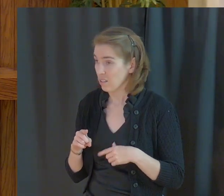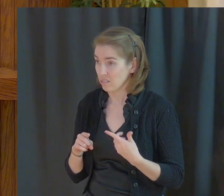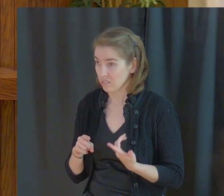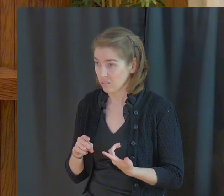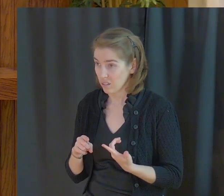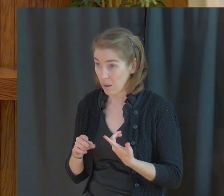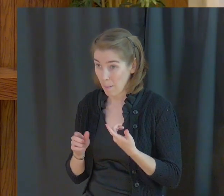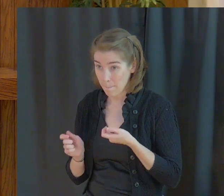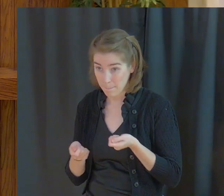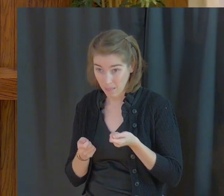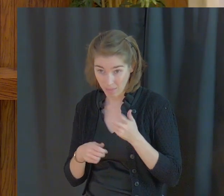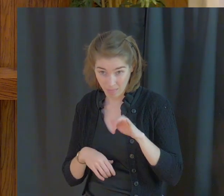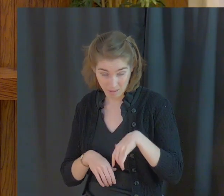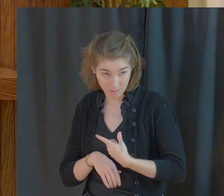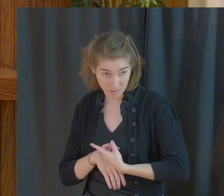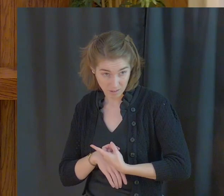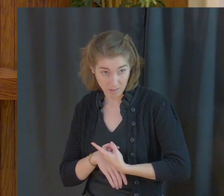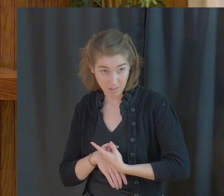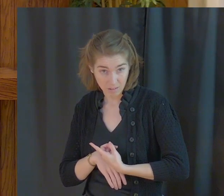play that day